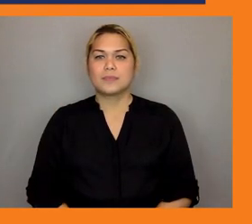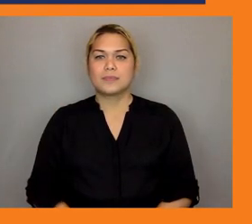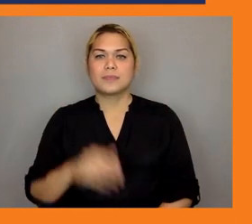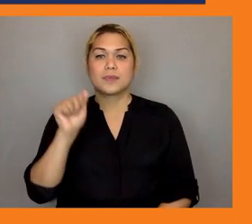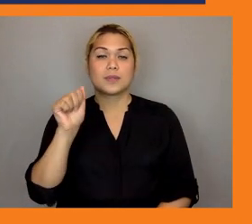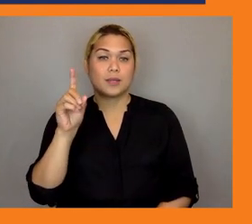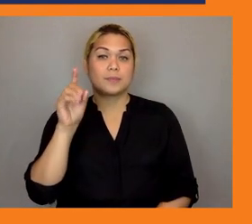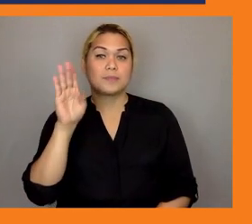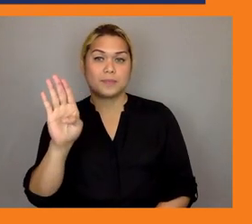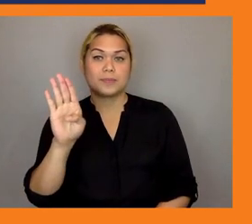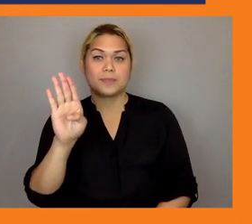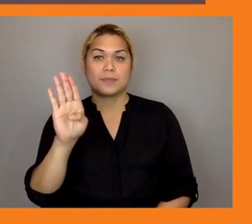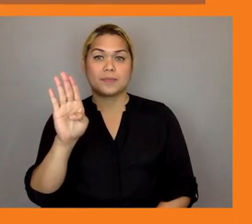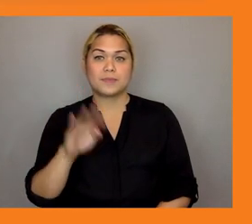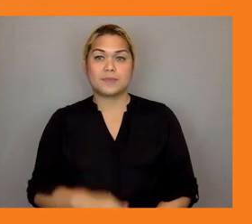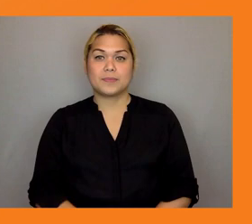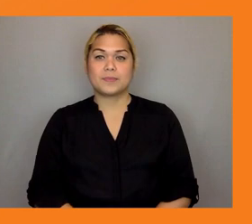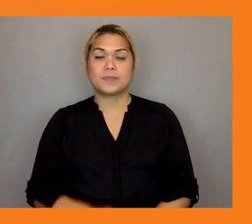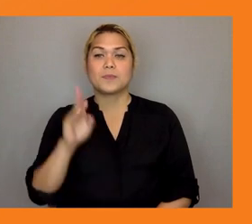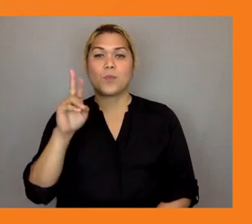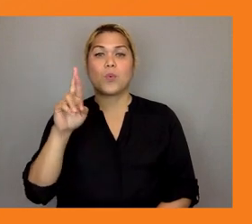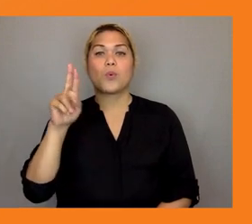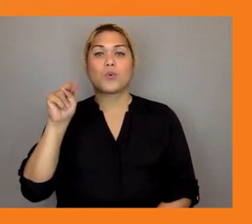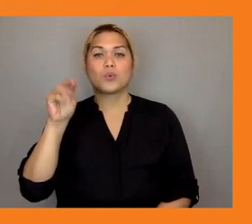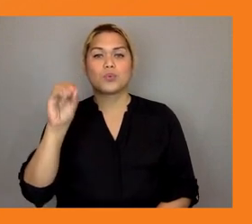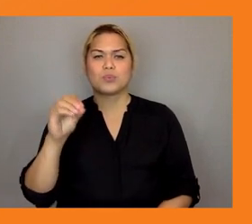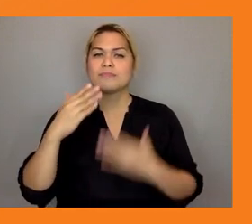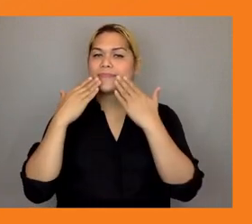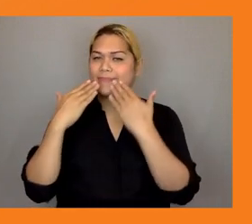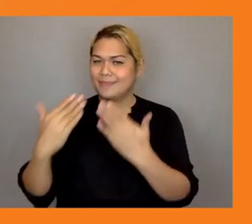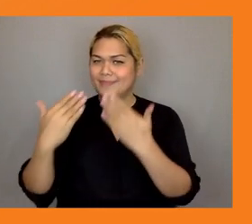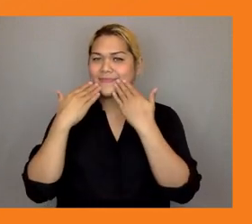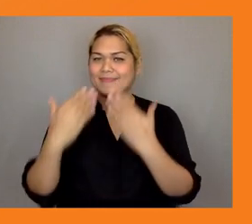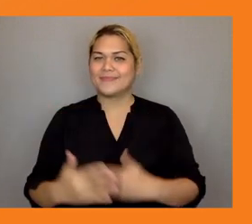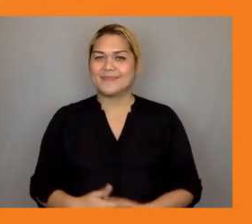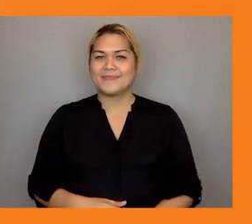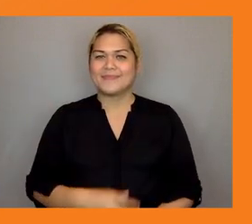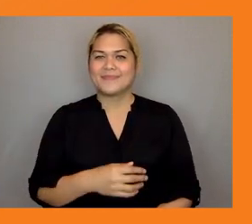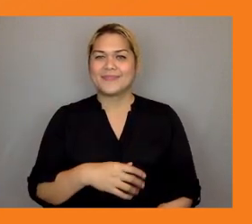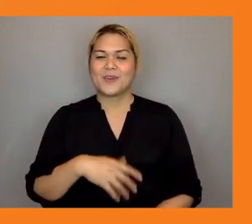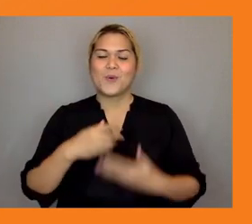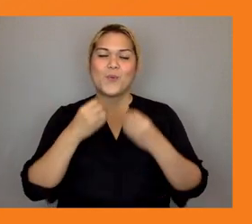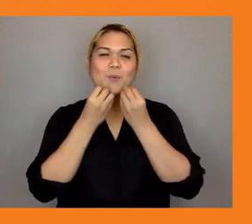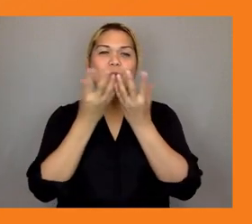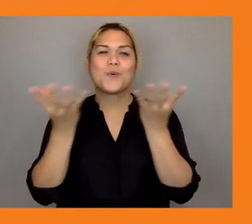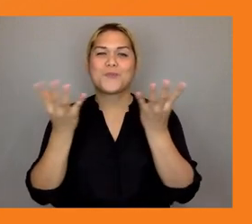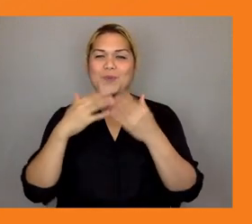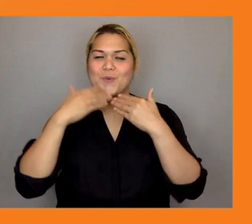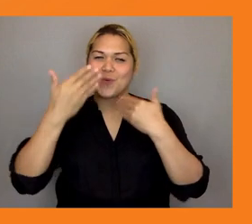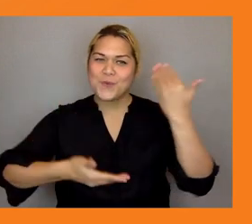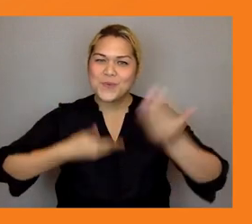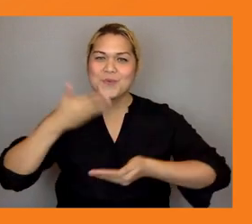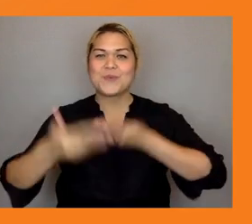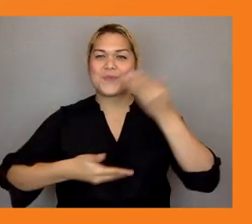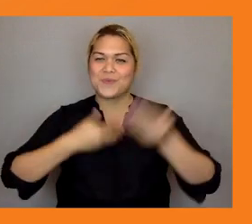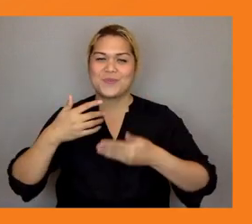thank you very much iris a very warm welcome and good day to everyone it's it's my great pleasure to join you